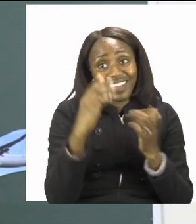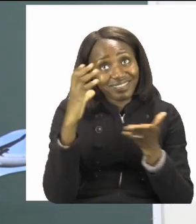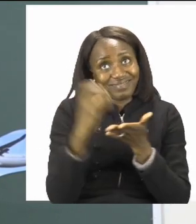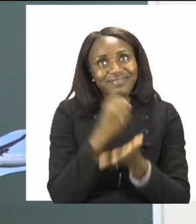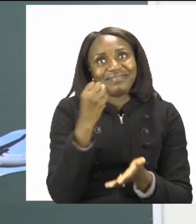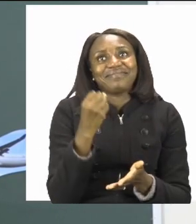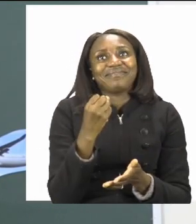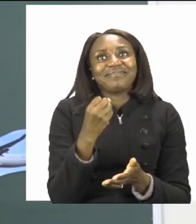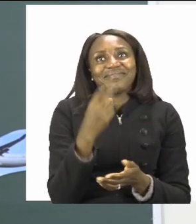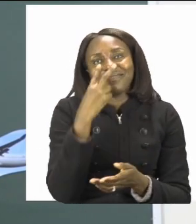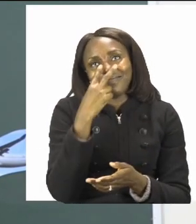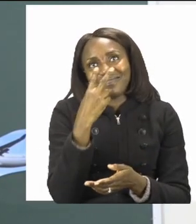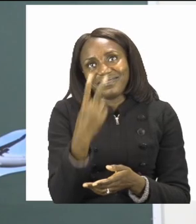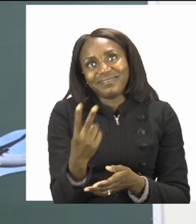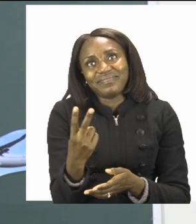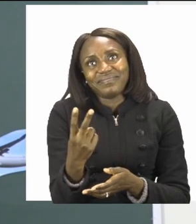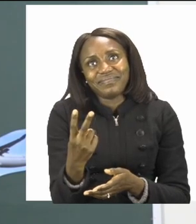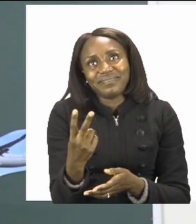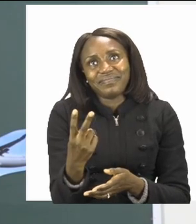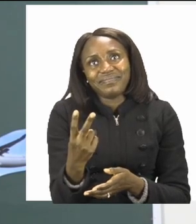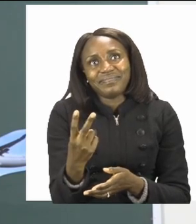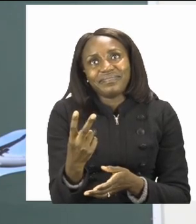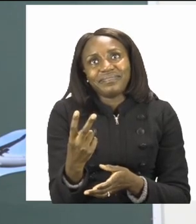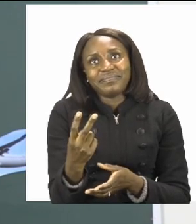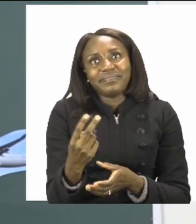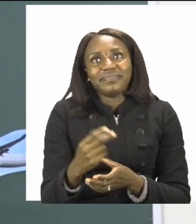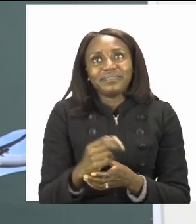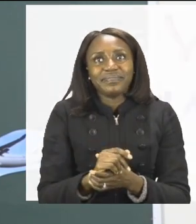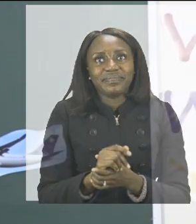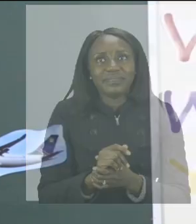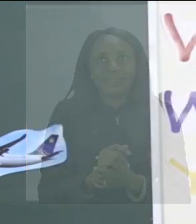I will see you soon after the Everbreak.